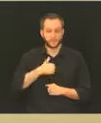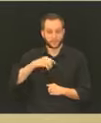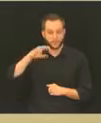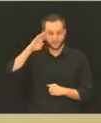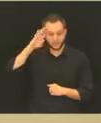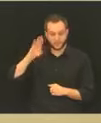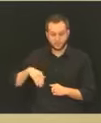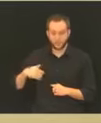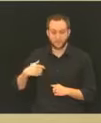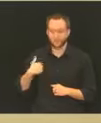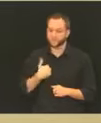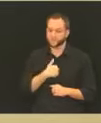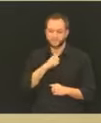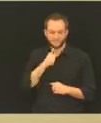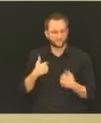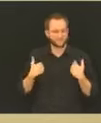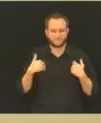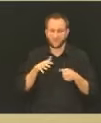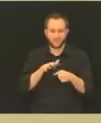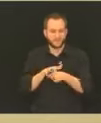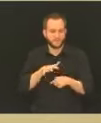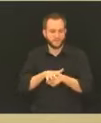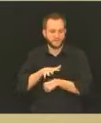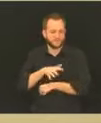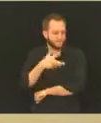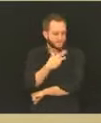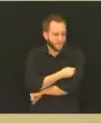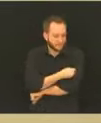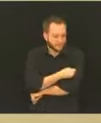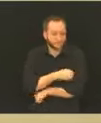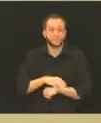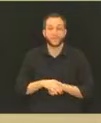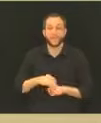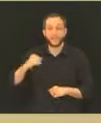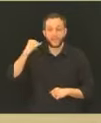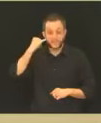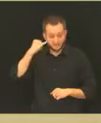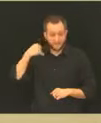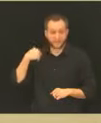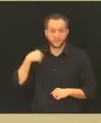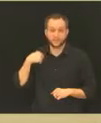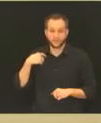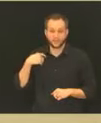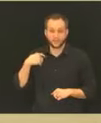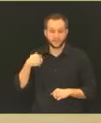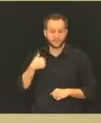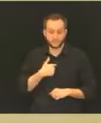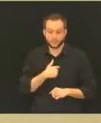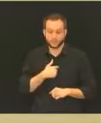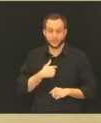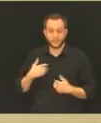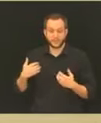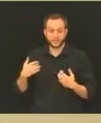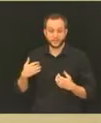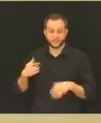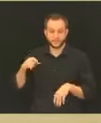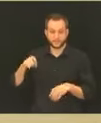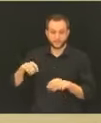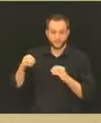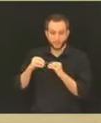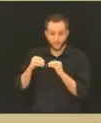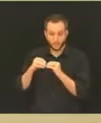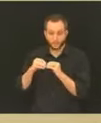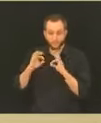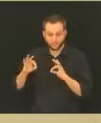that we need, and that even if we have the vaccine, it's going to take a while, and you're going to have to find a way to prioritize.